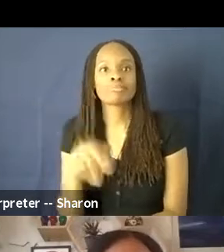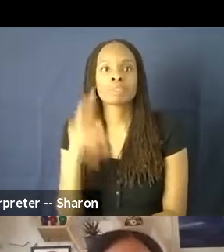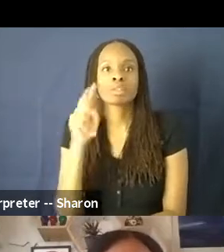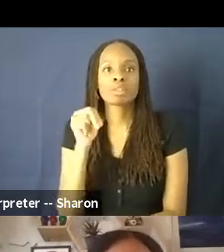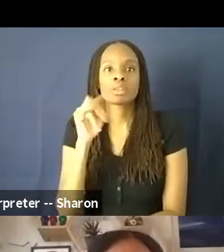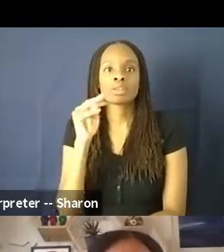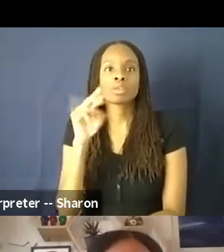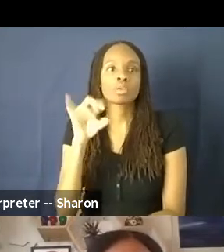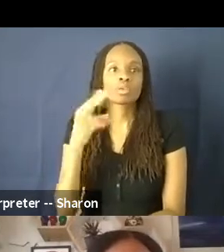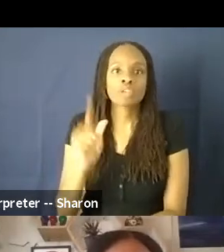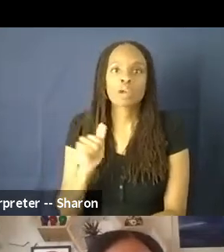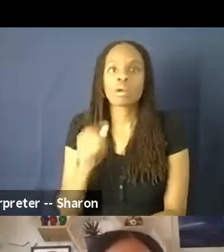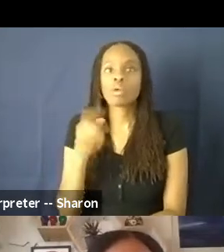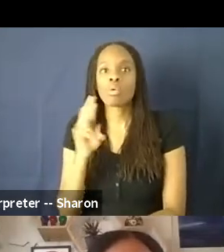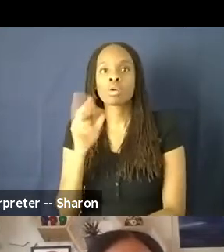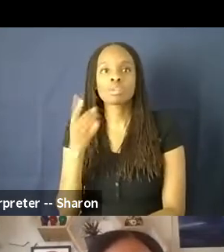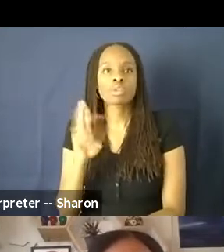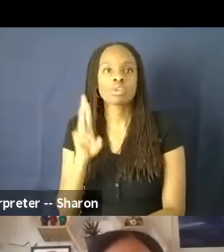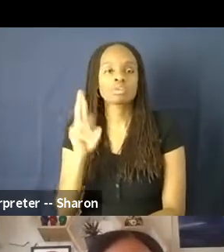McTaggart for anything else they want to chime in.